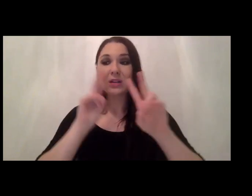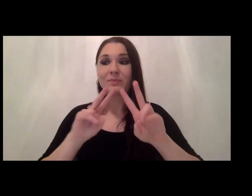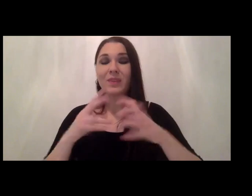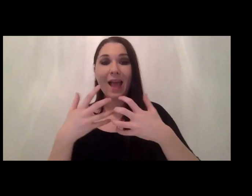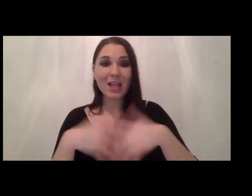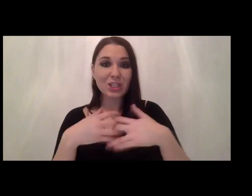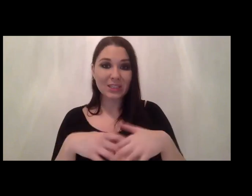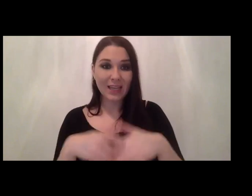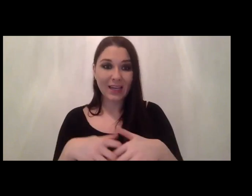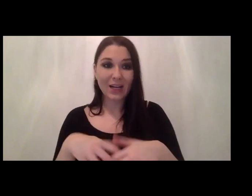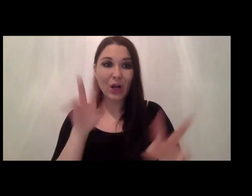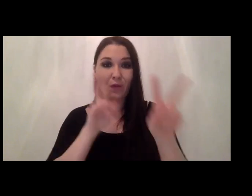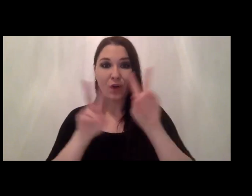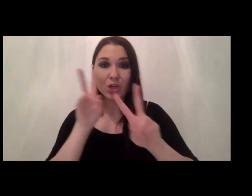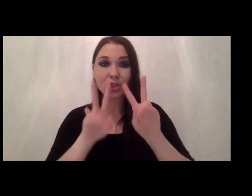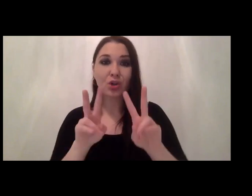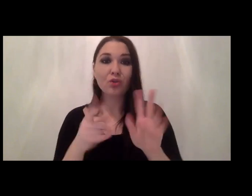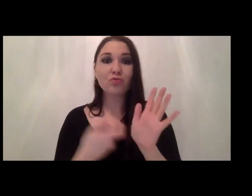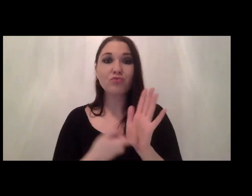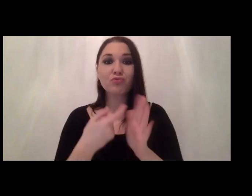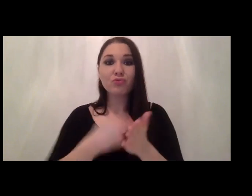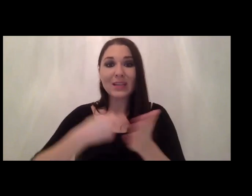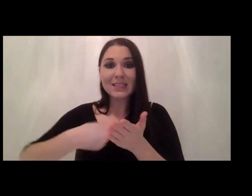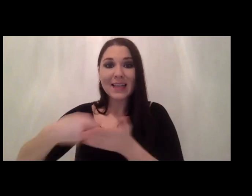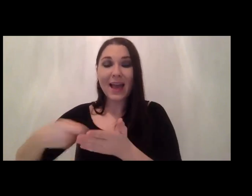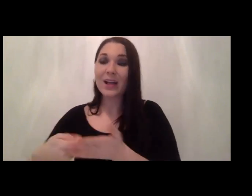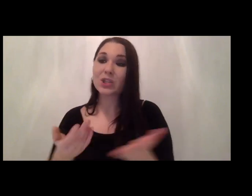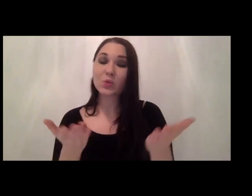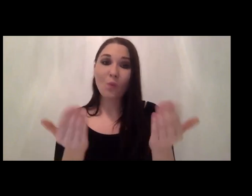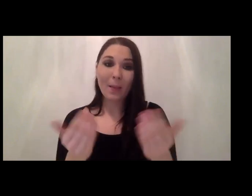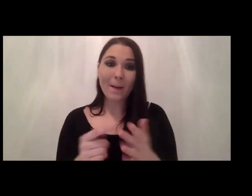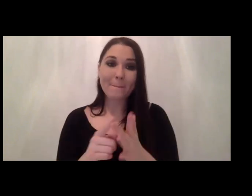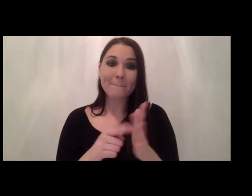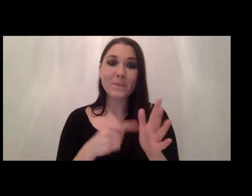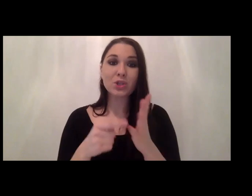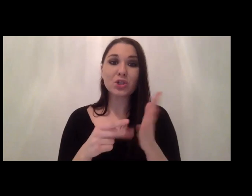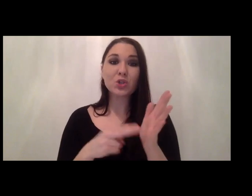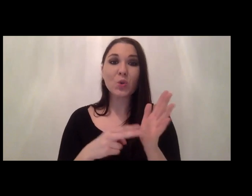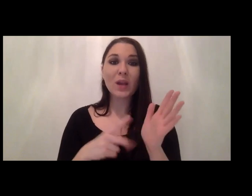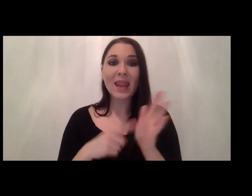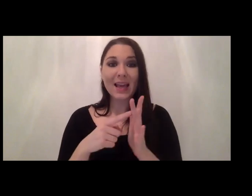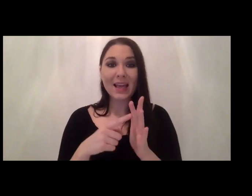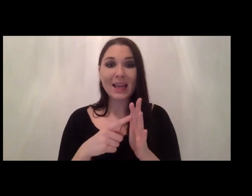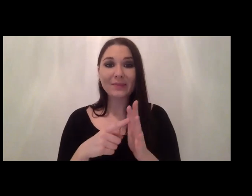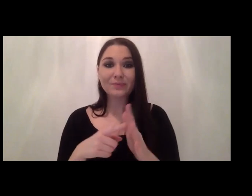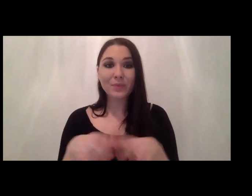at virtual retail so i'd like to now welcome joon lee uh to begin her presentation